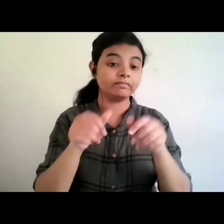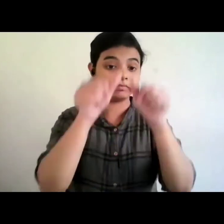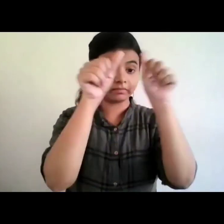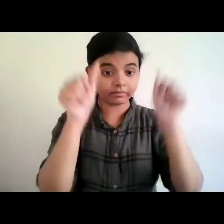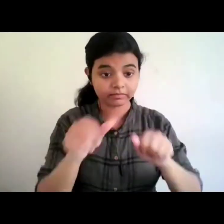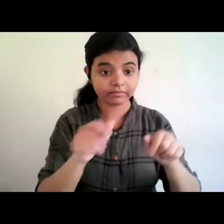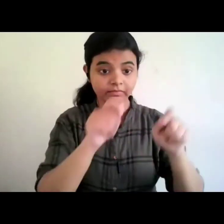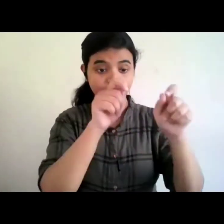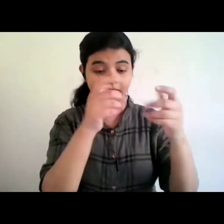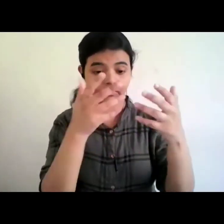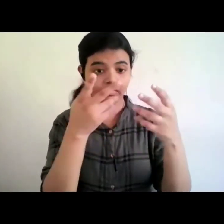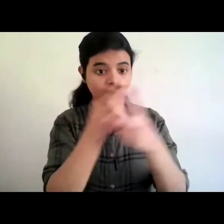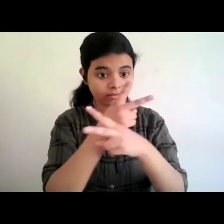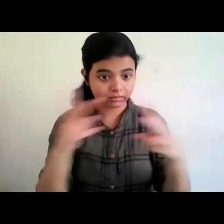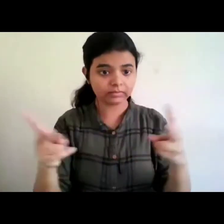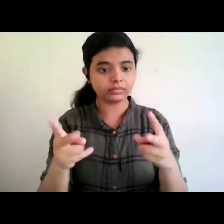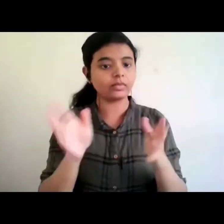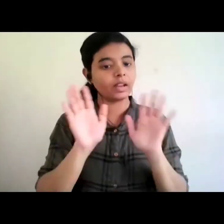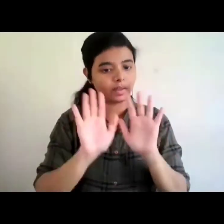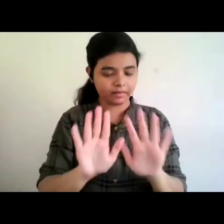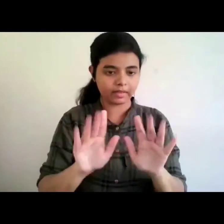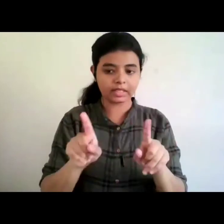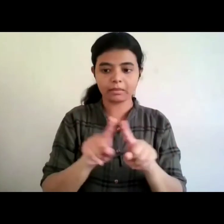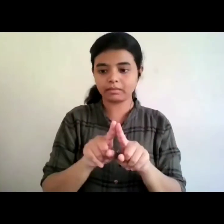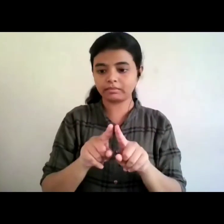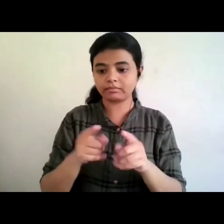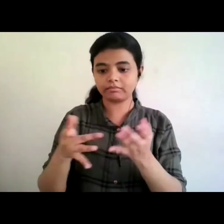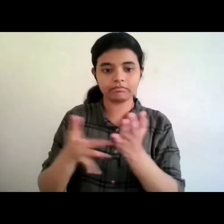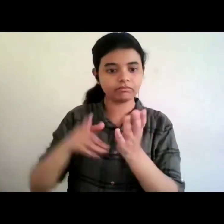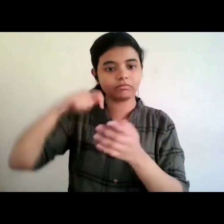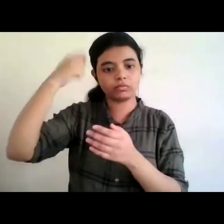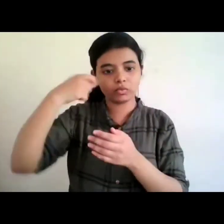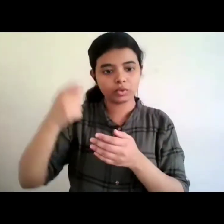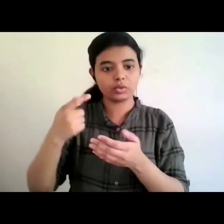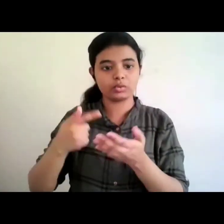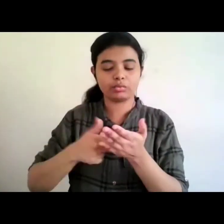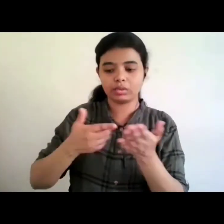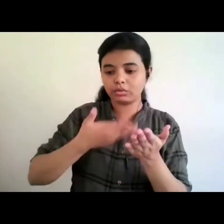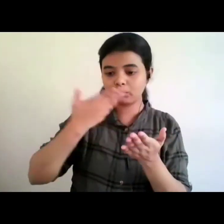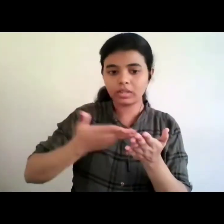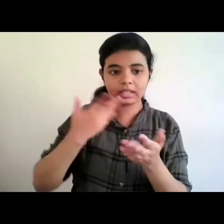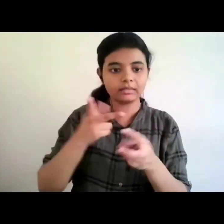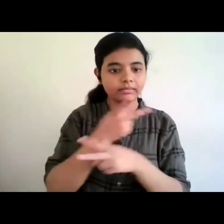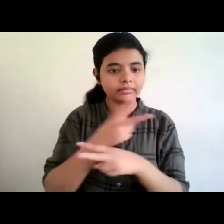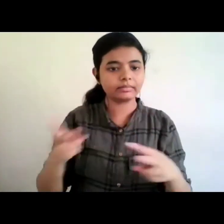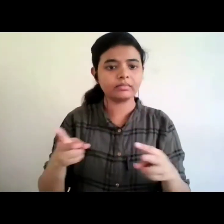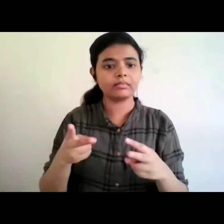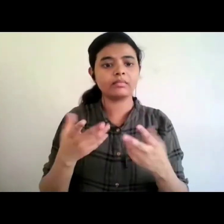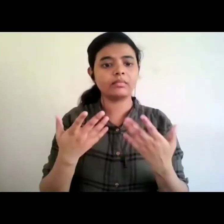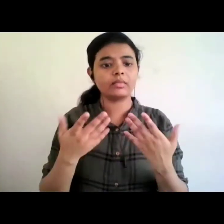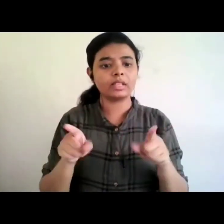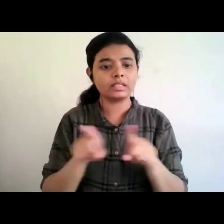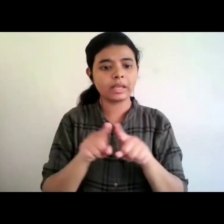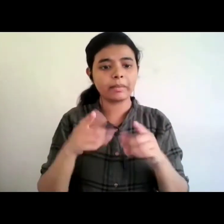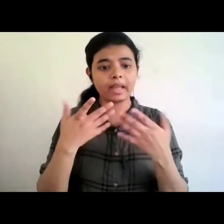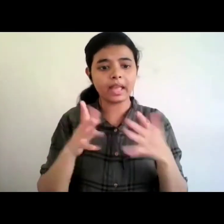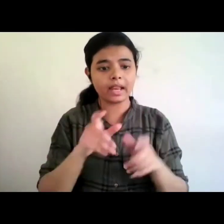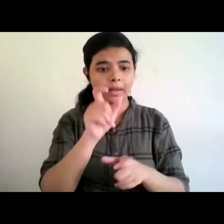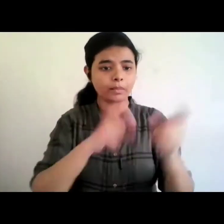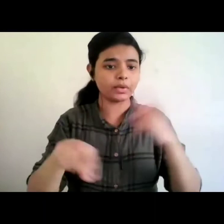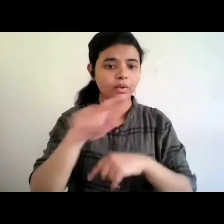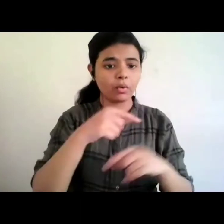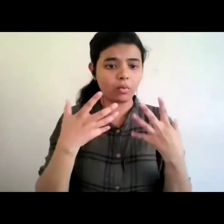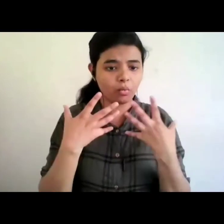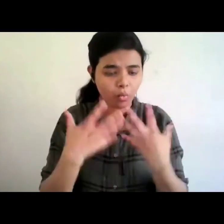we have got training videos uh training materials on how anybody who wants can